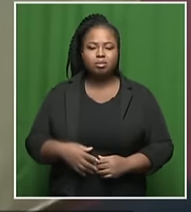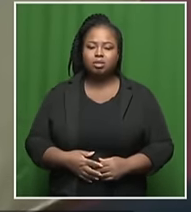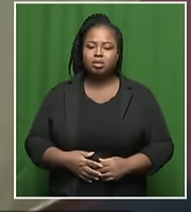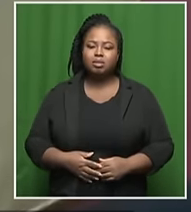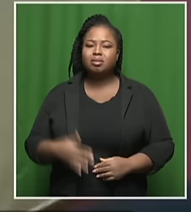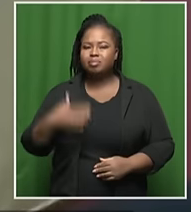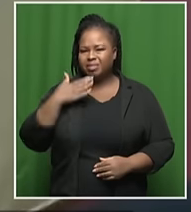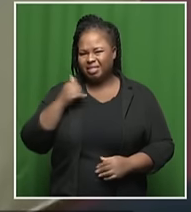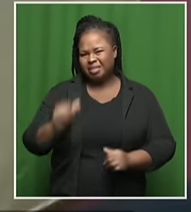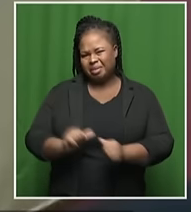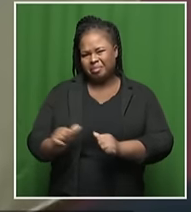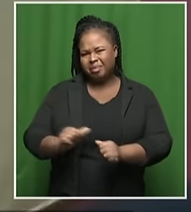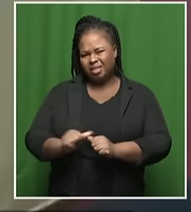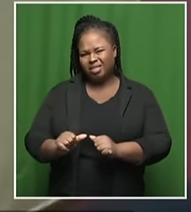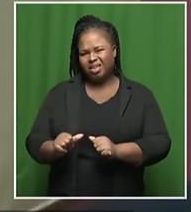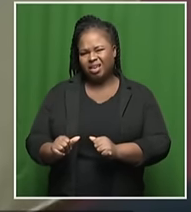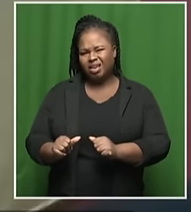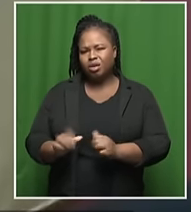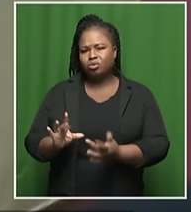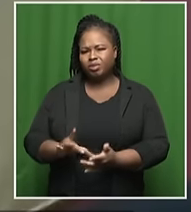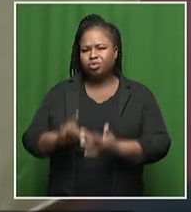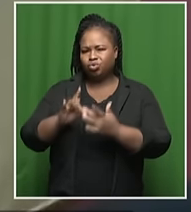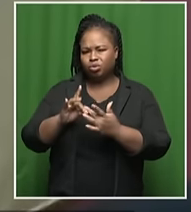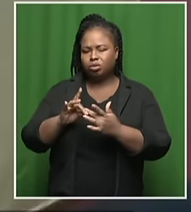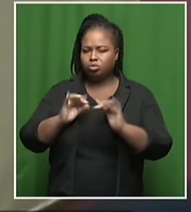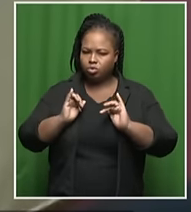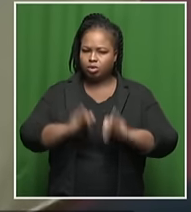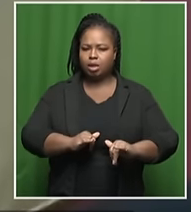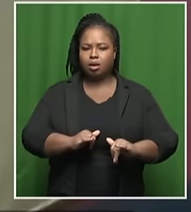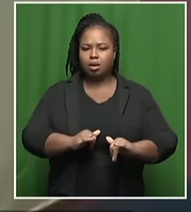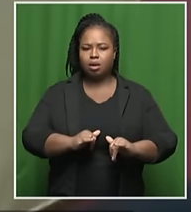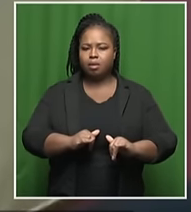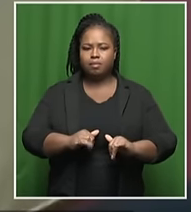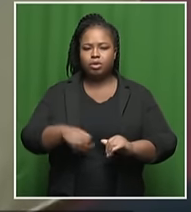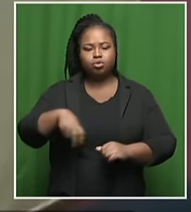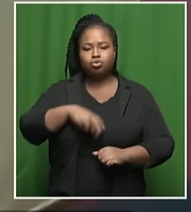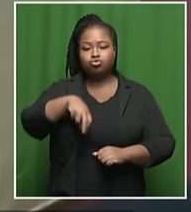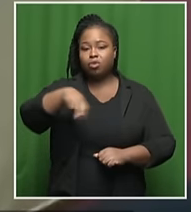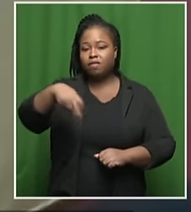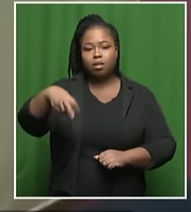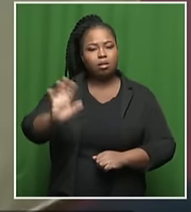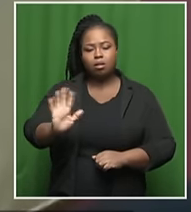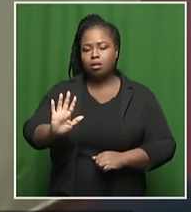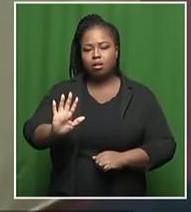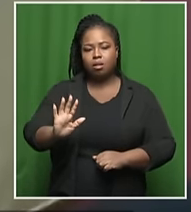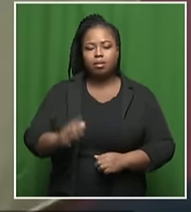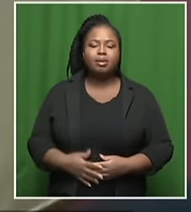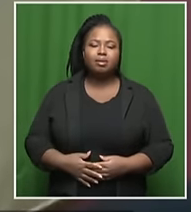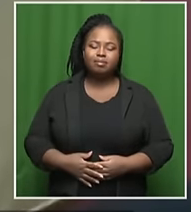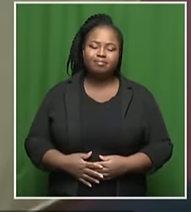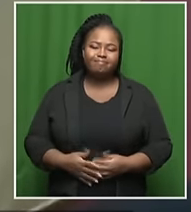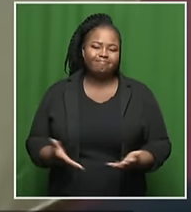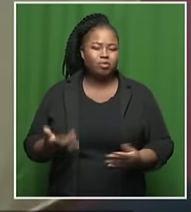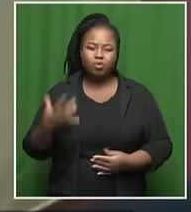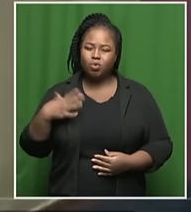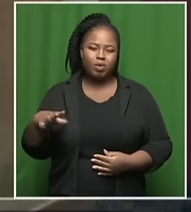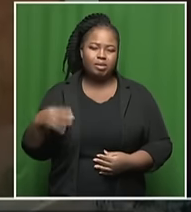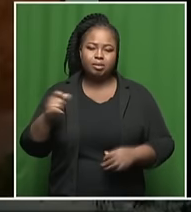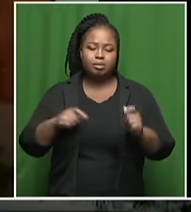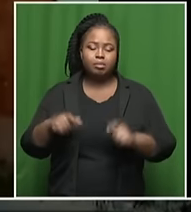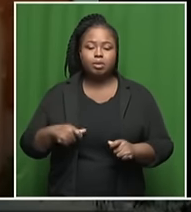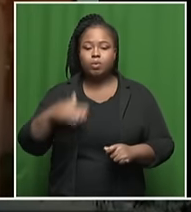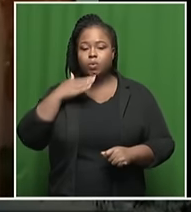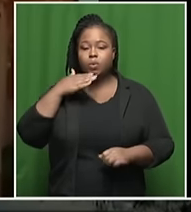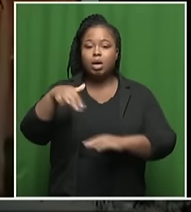they, you know, it would be better not to travel. I think that would really be the best and most sensible option to take. We don't want people moving